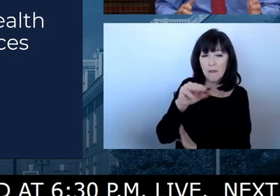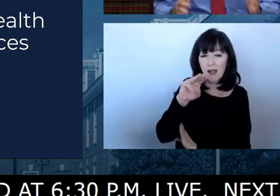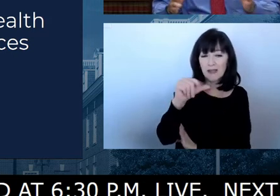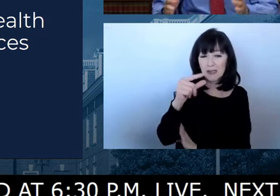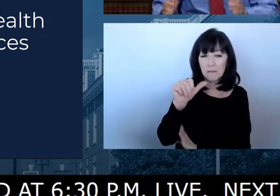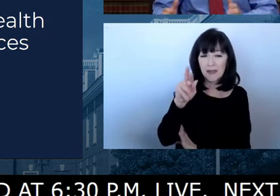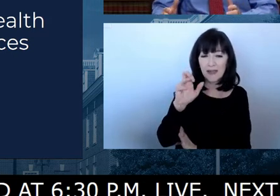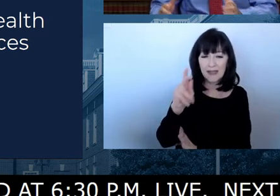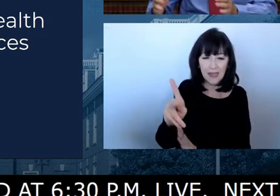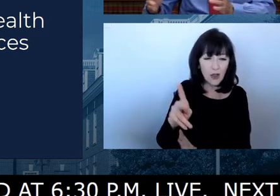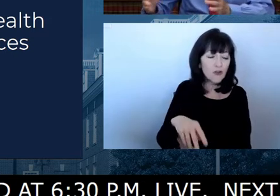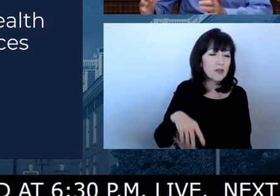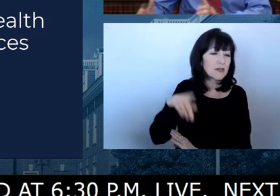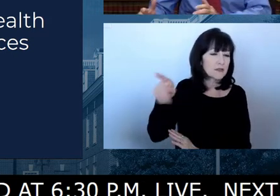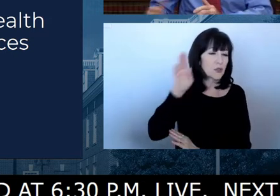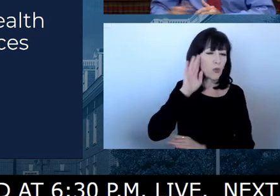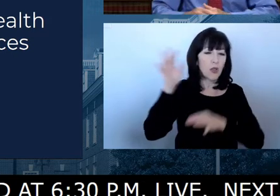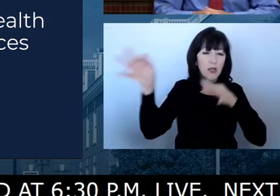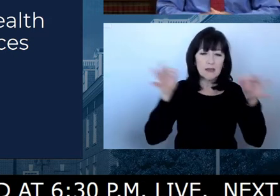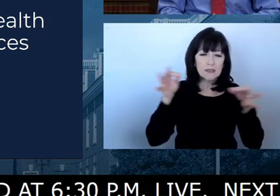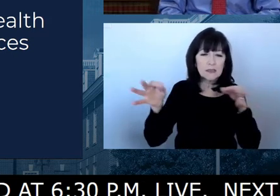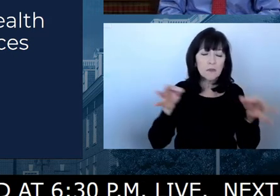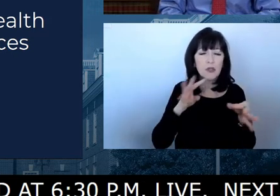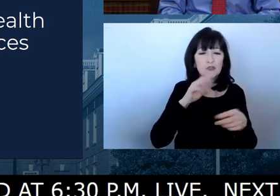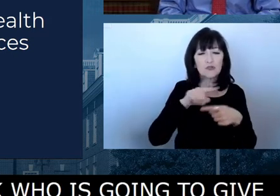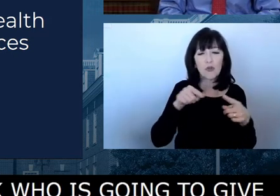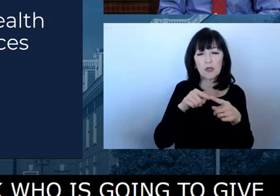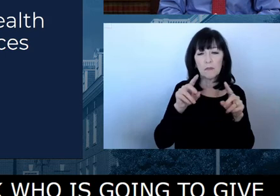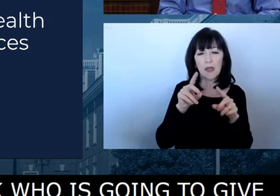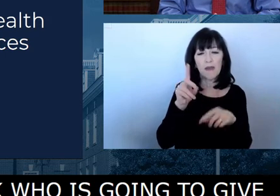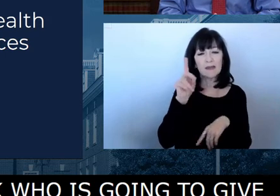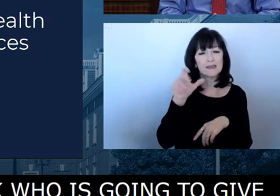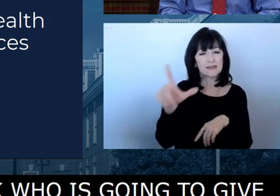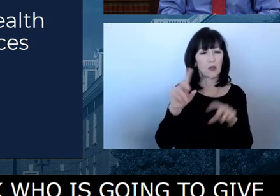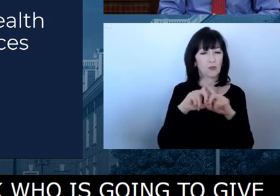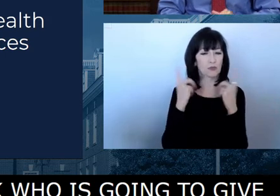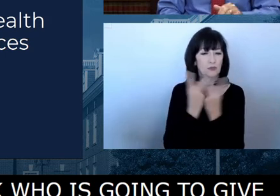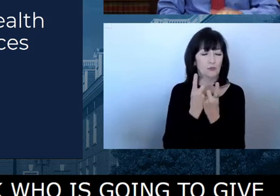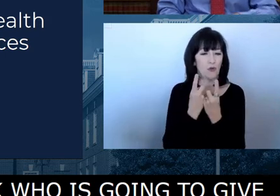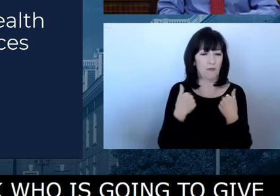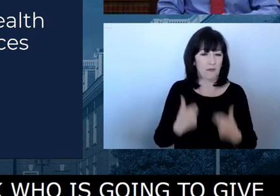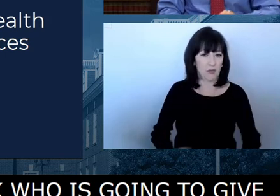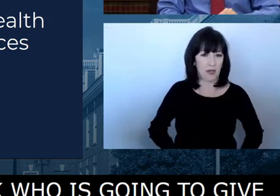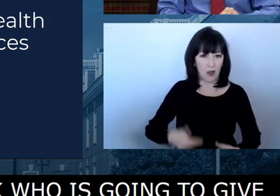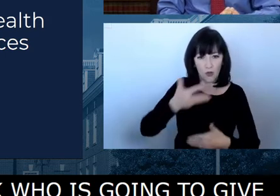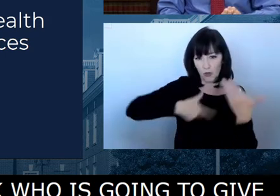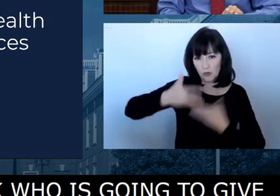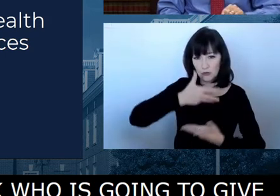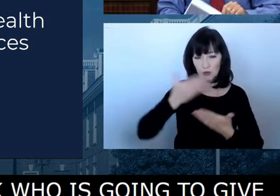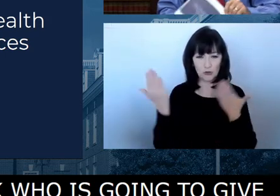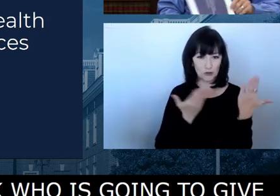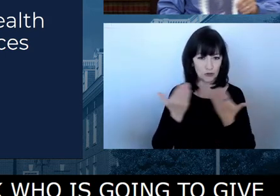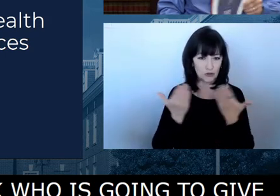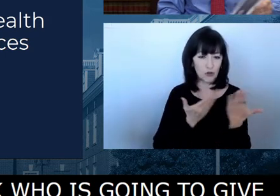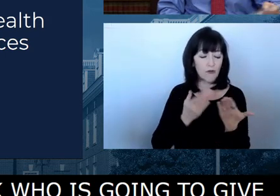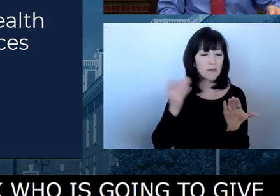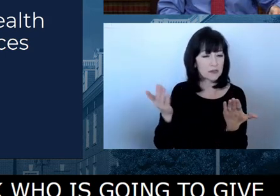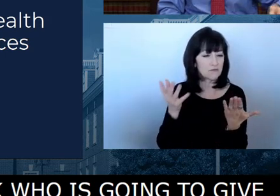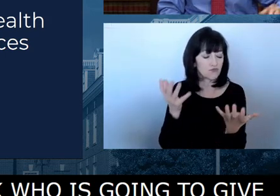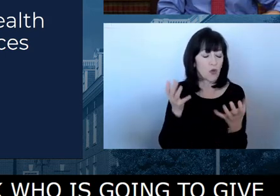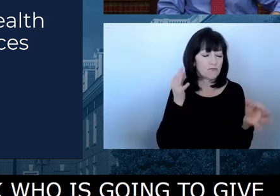our children, our young adults, our seniors, and everybody who needs to be vaccinated and boosted in our state.